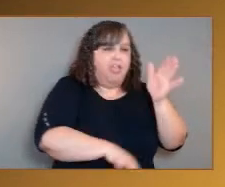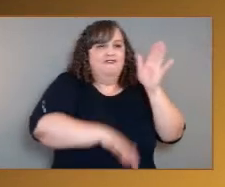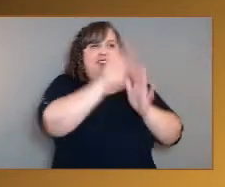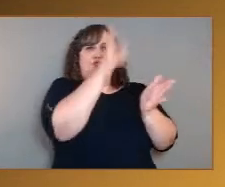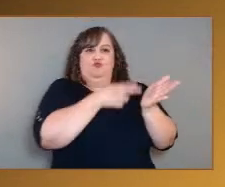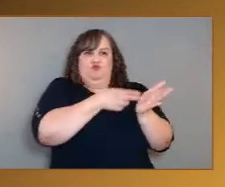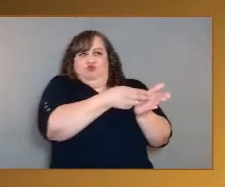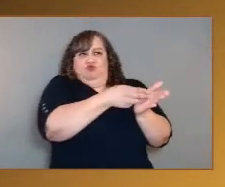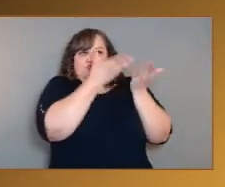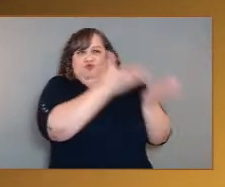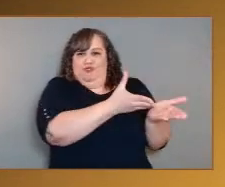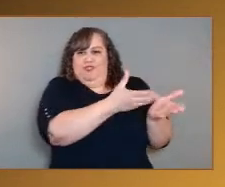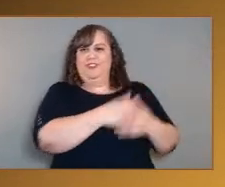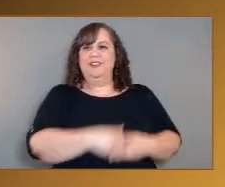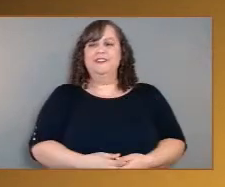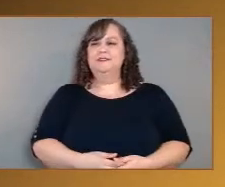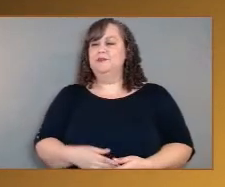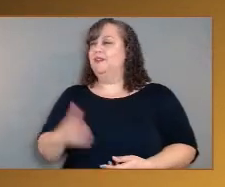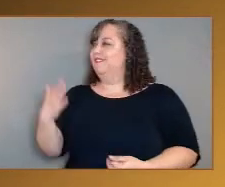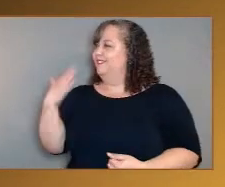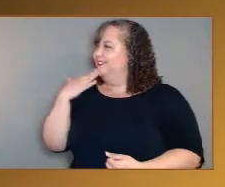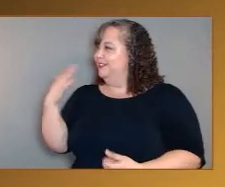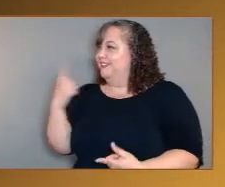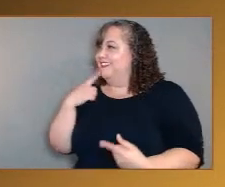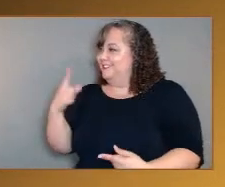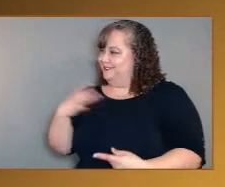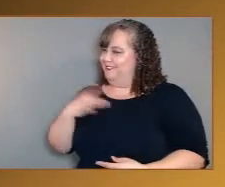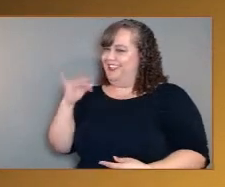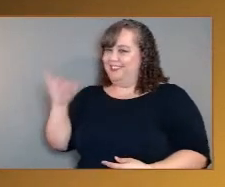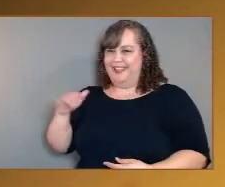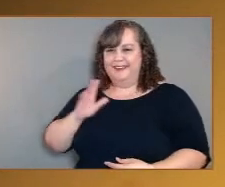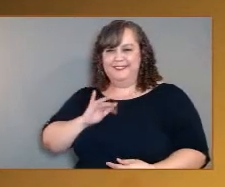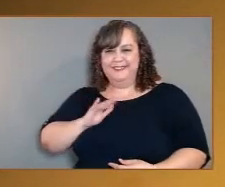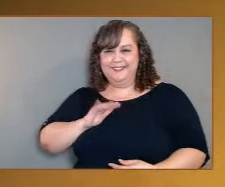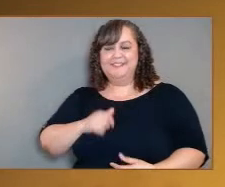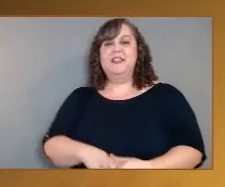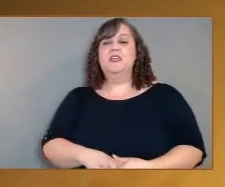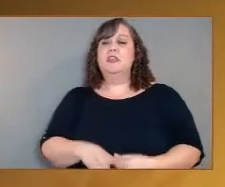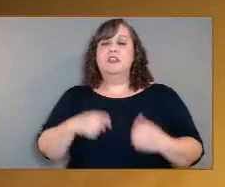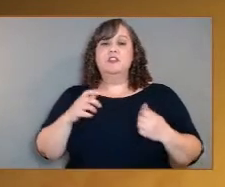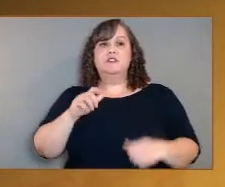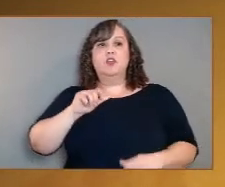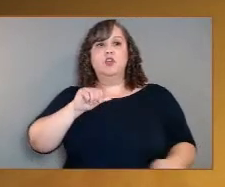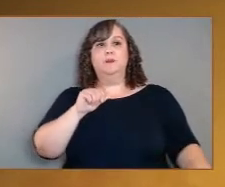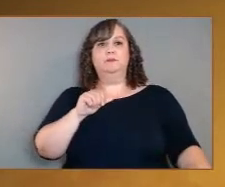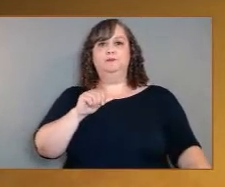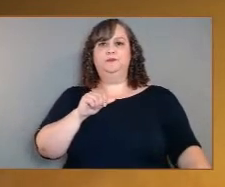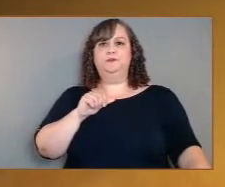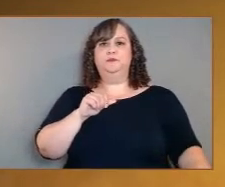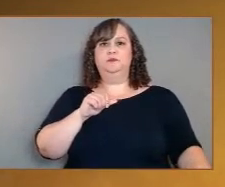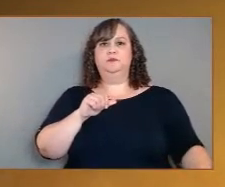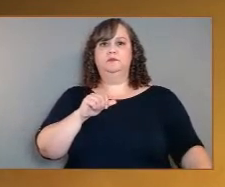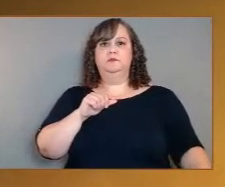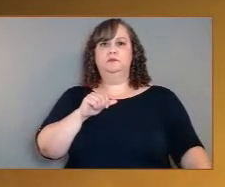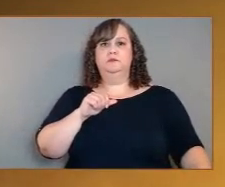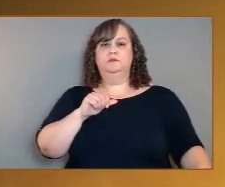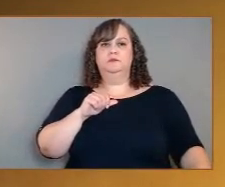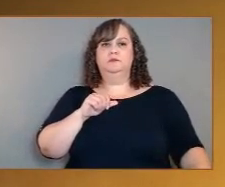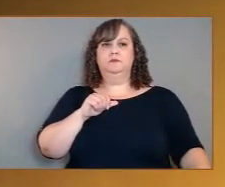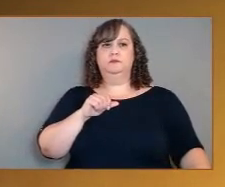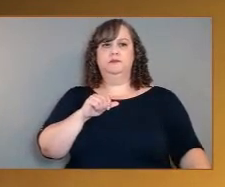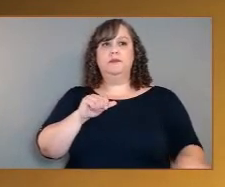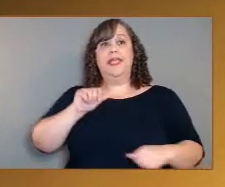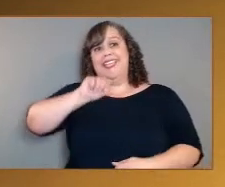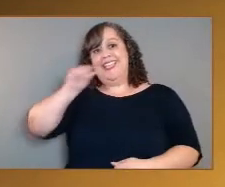That's a very good answer. I like it. At kdasgupta18 on Twitter asks, which